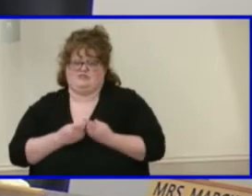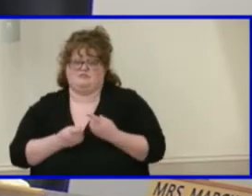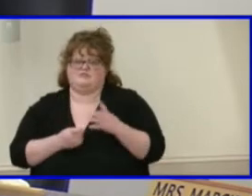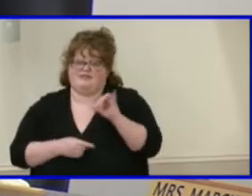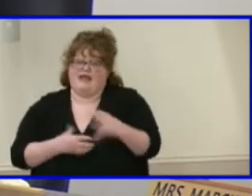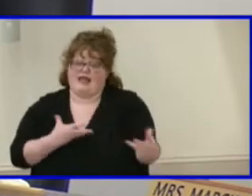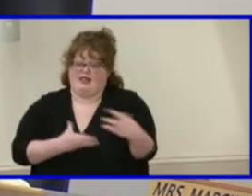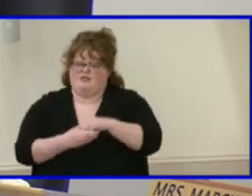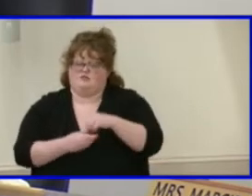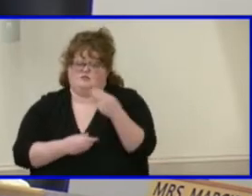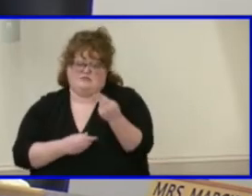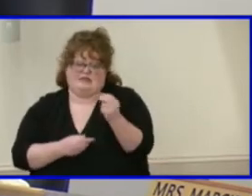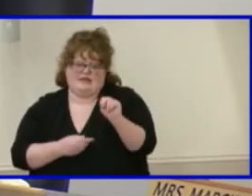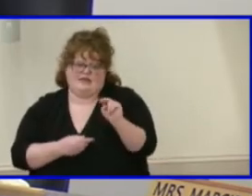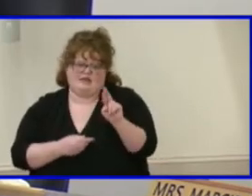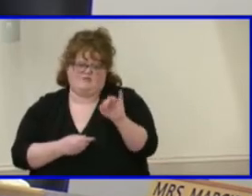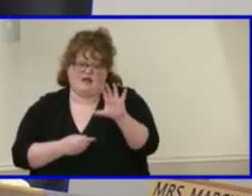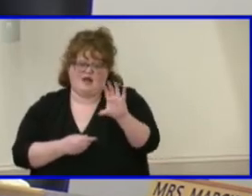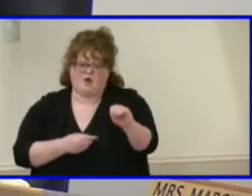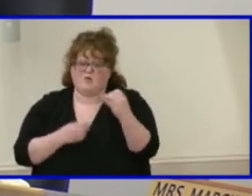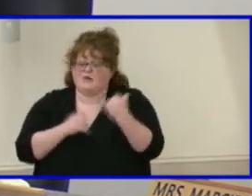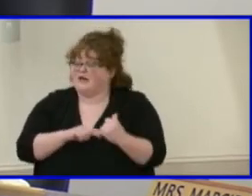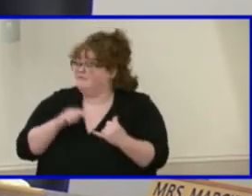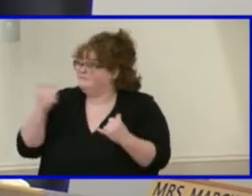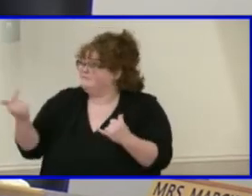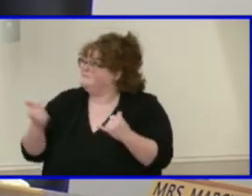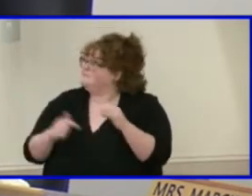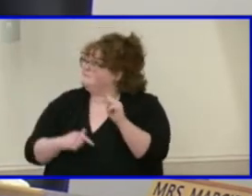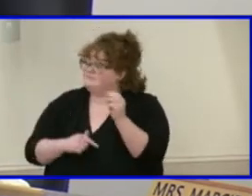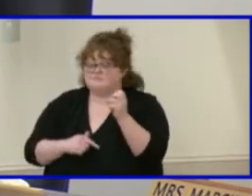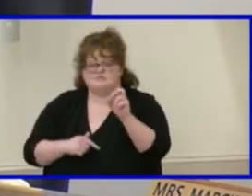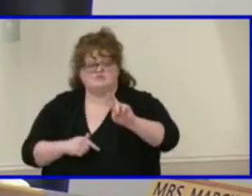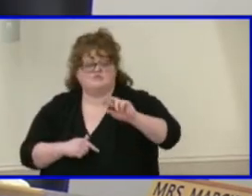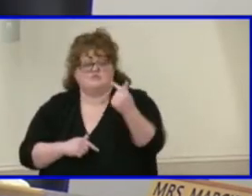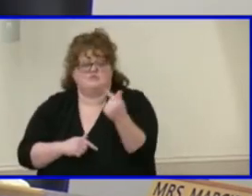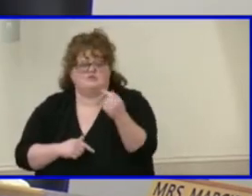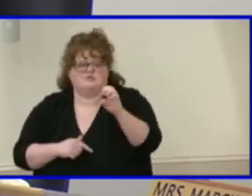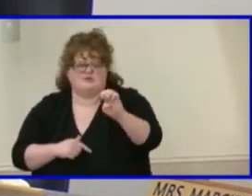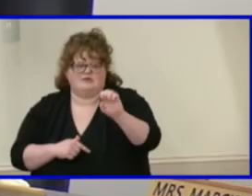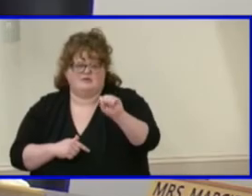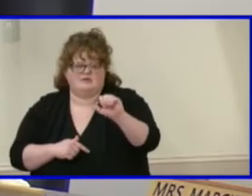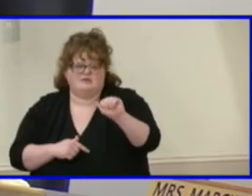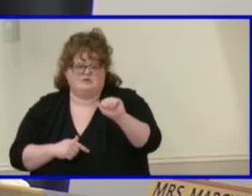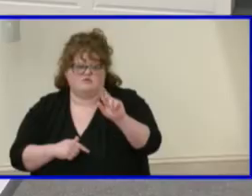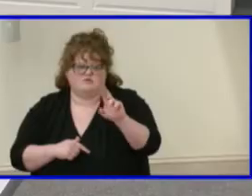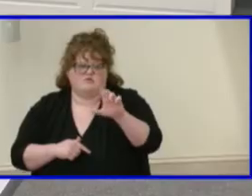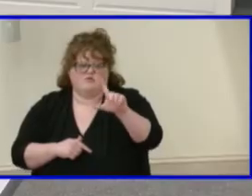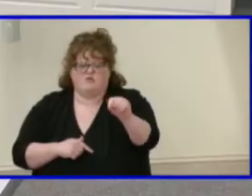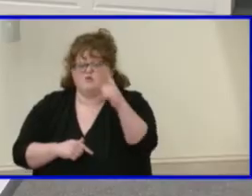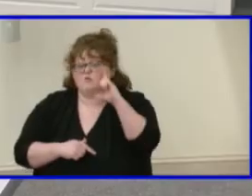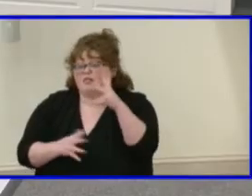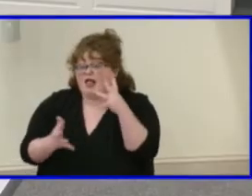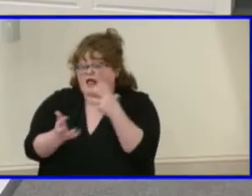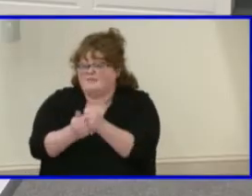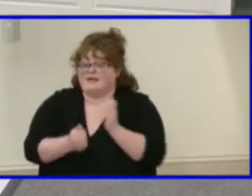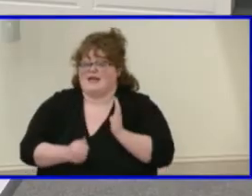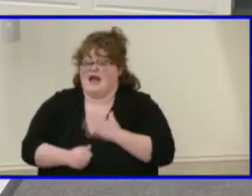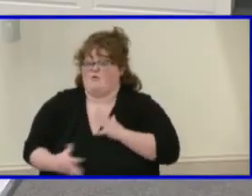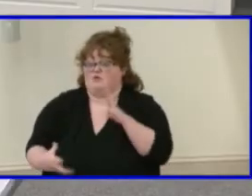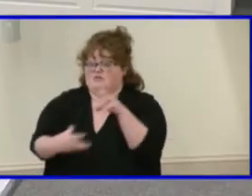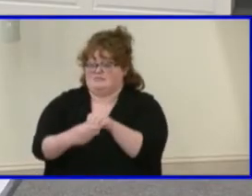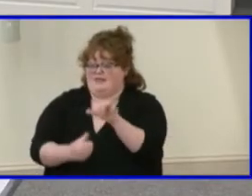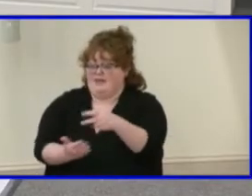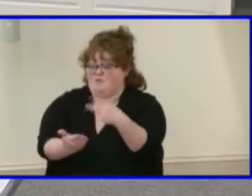DeSalt will, uh, is prepared to provide us an update of our participation in the program. Madam superintendent, can I interject for a moment? Oh, most certainly.